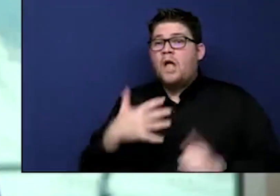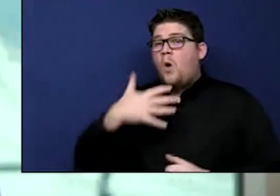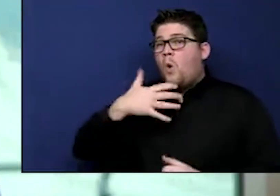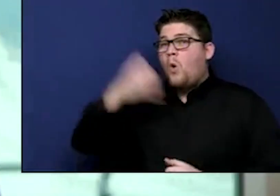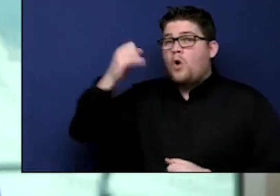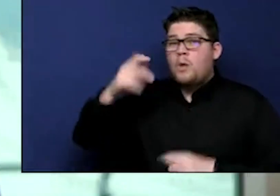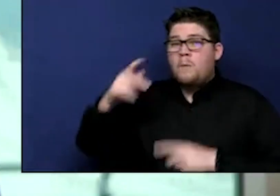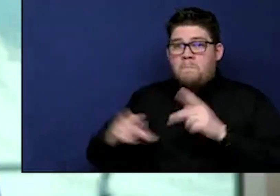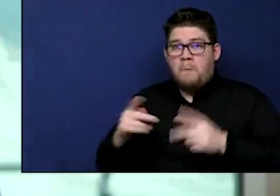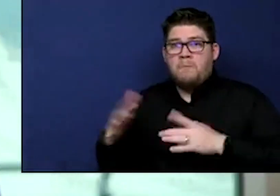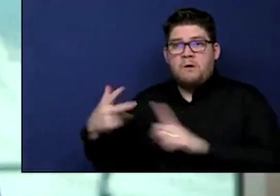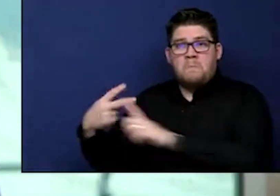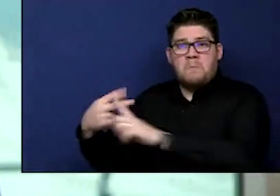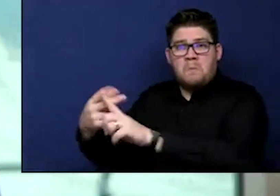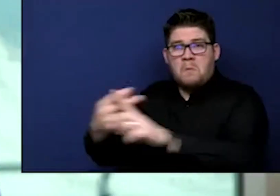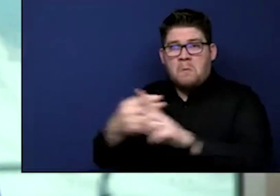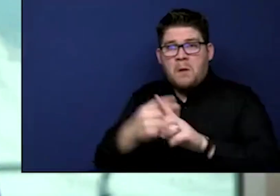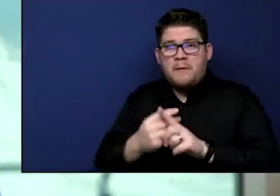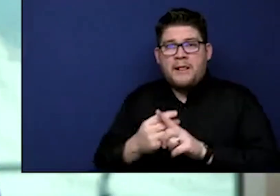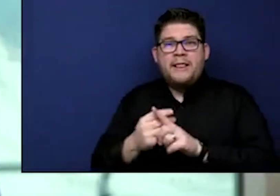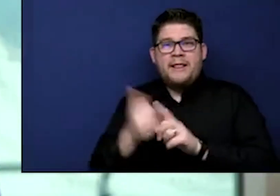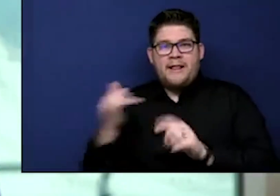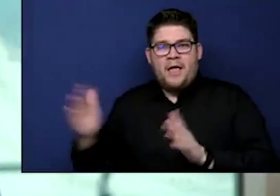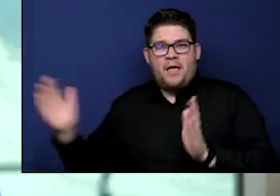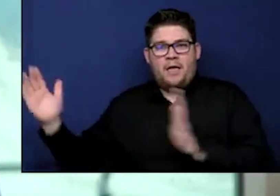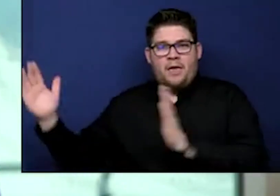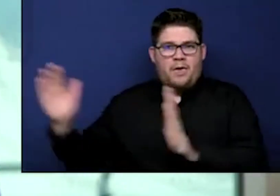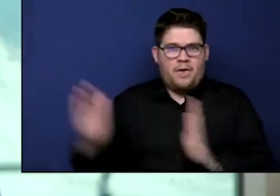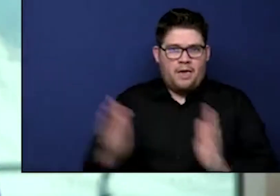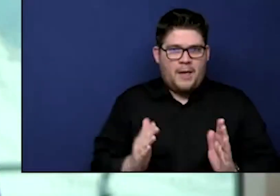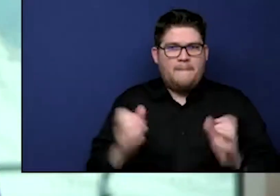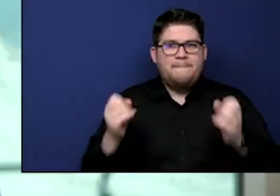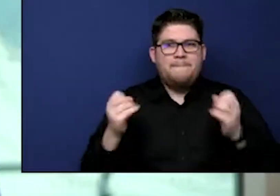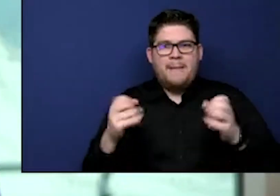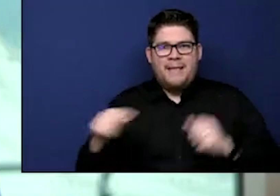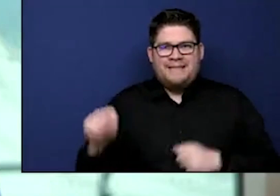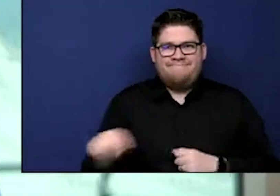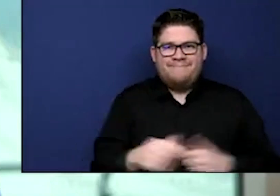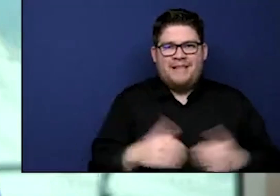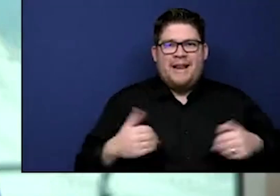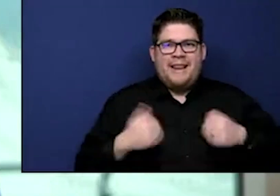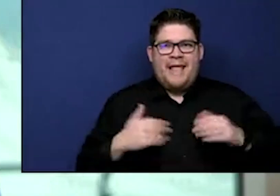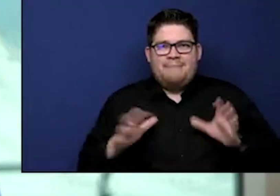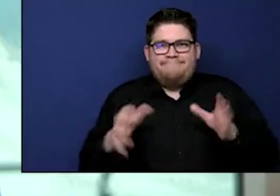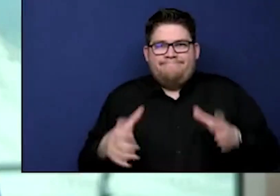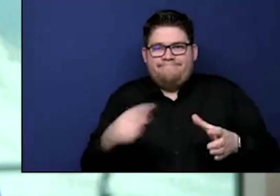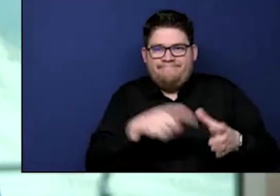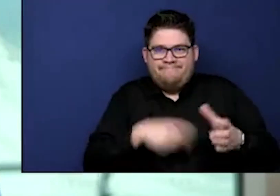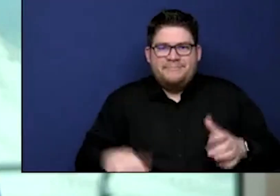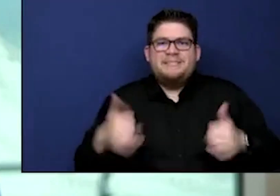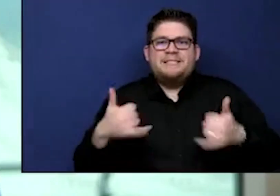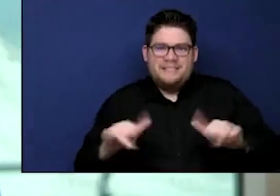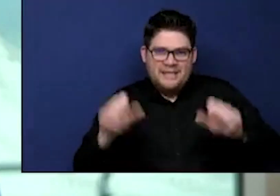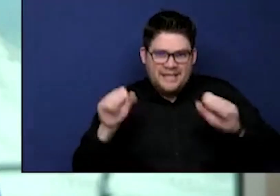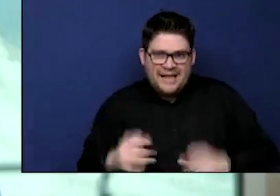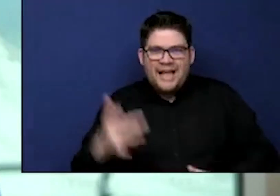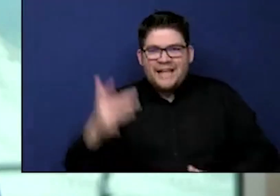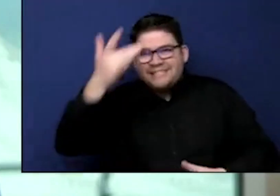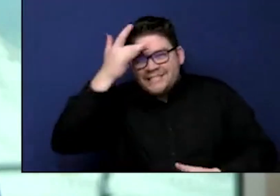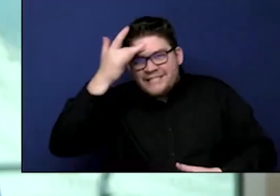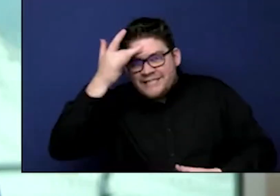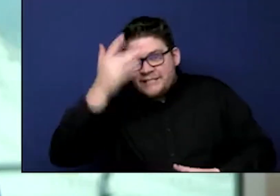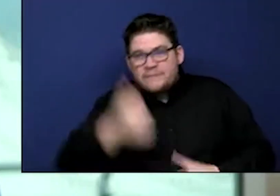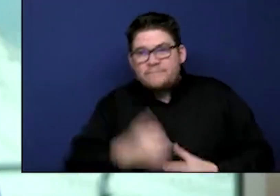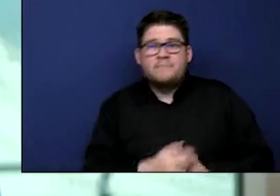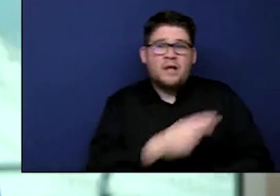most at risk of having severe illness. But when we have lots of cases in young people, a percentage of them will end up in hospital, will